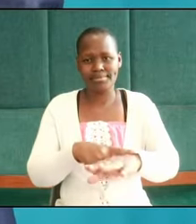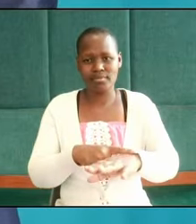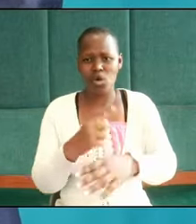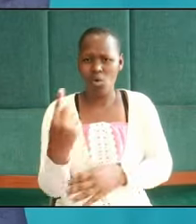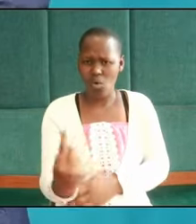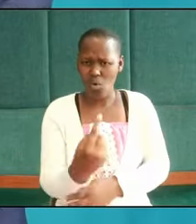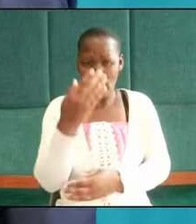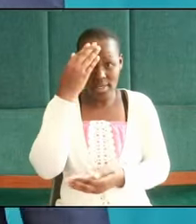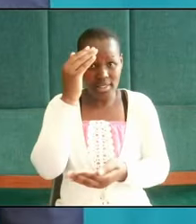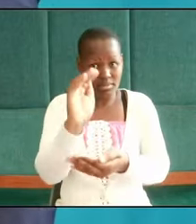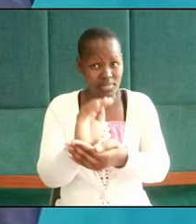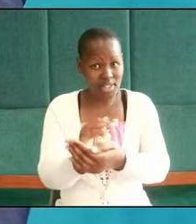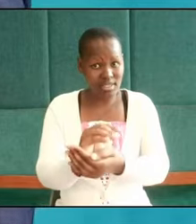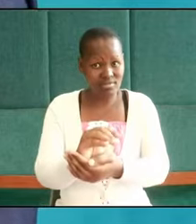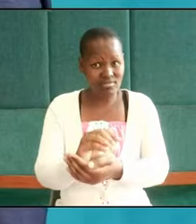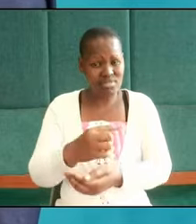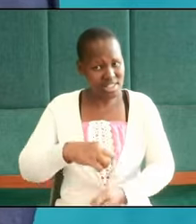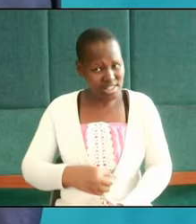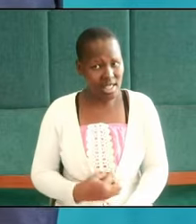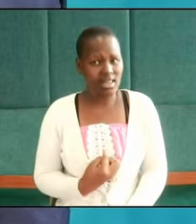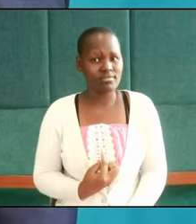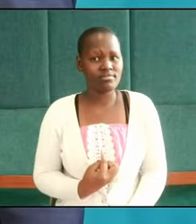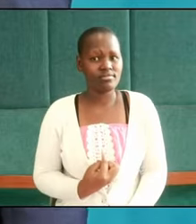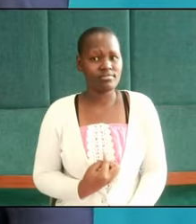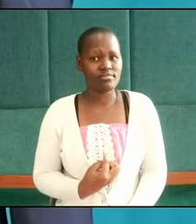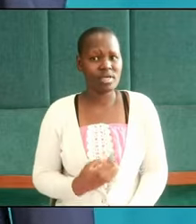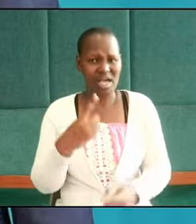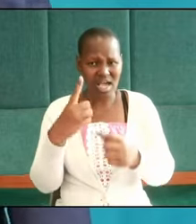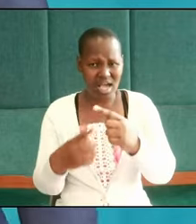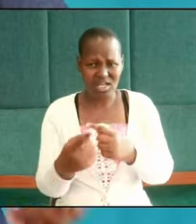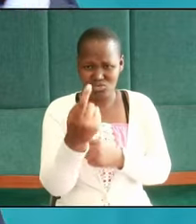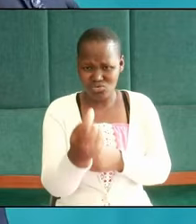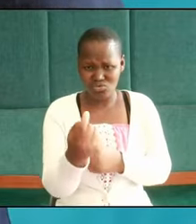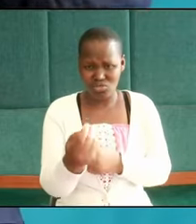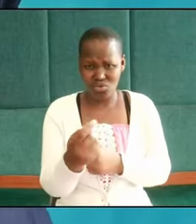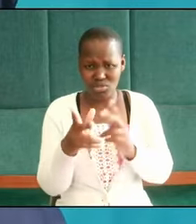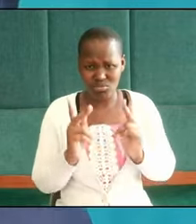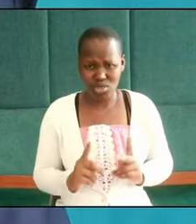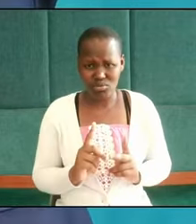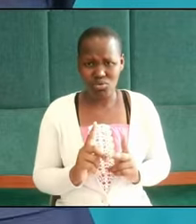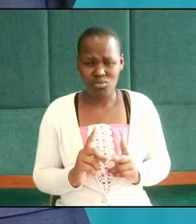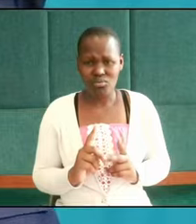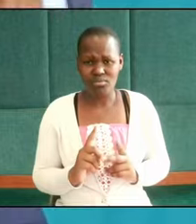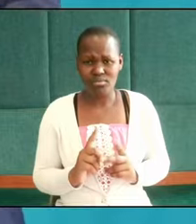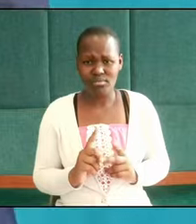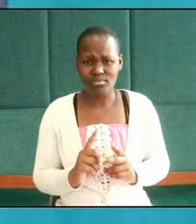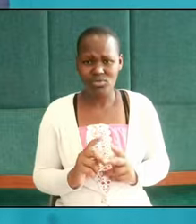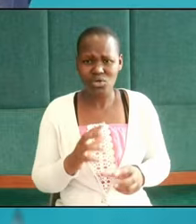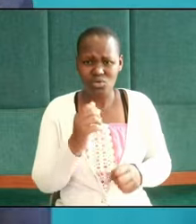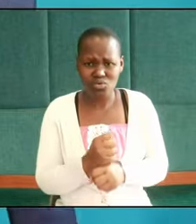only demean yourself you only cut short your influence by engaging and